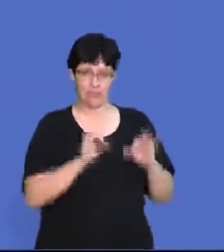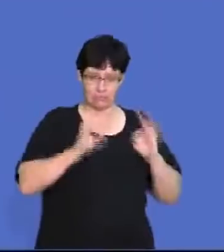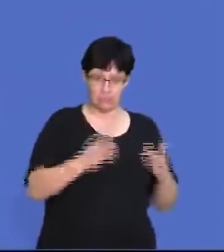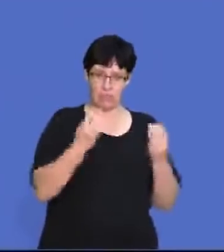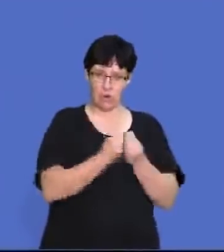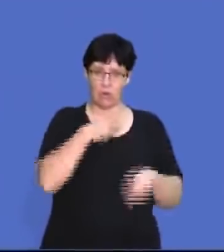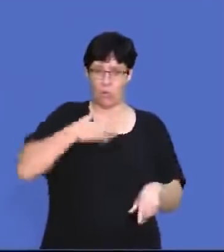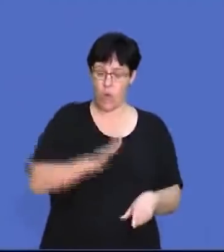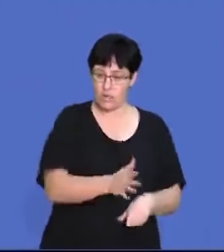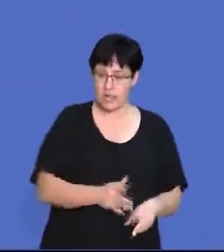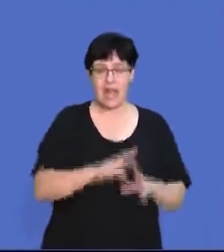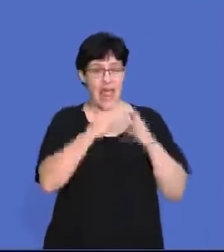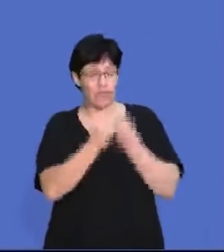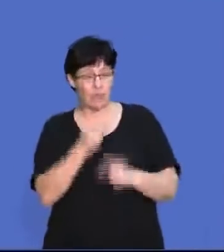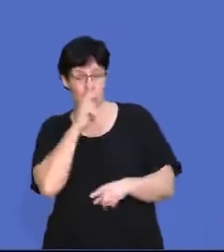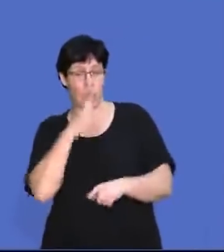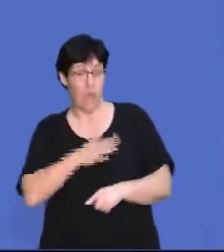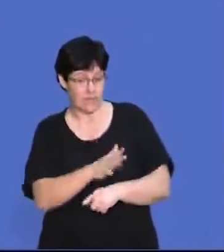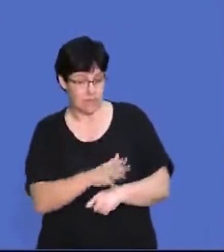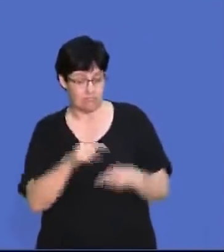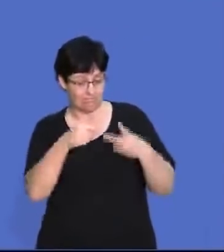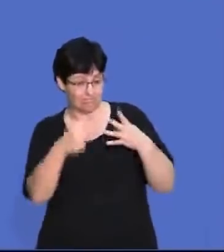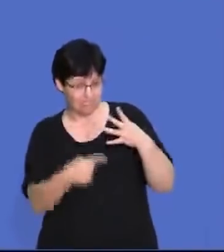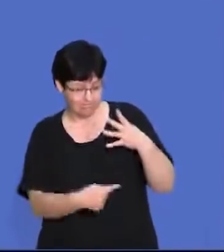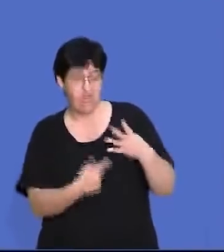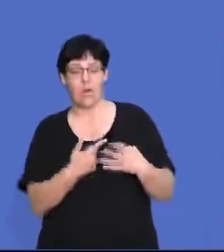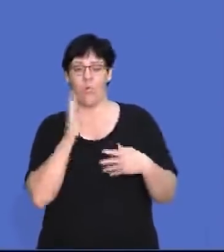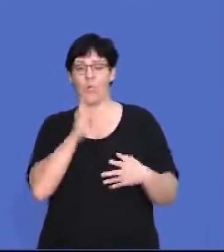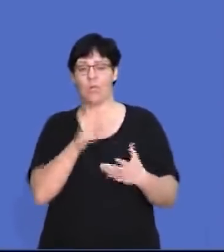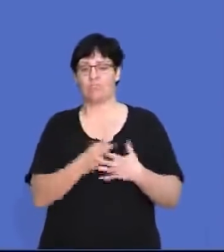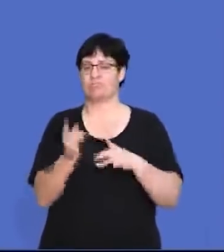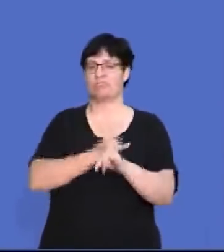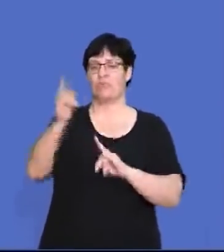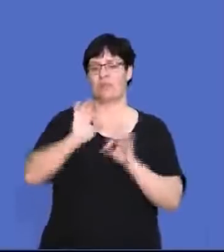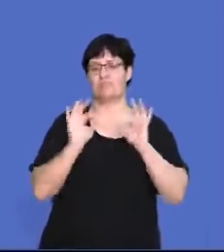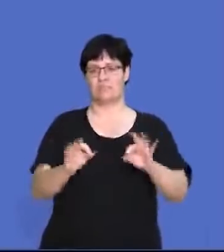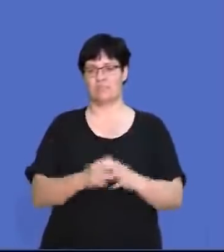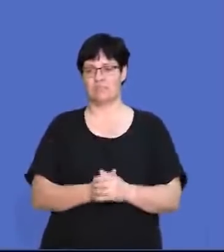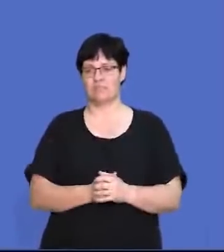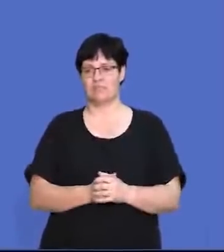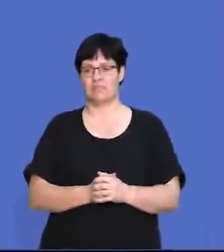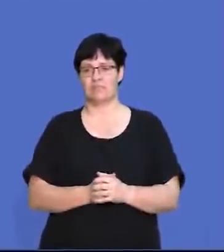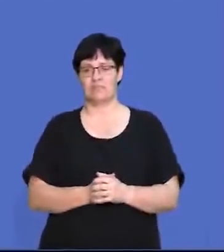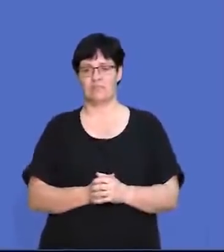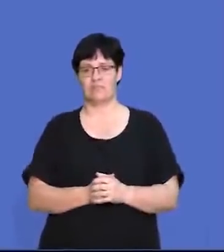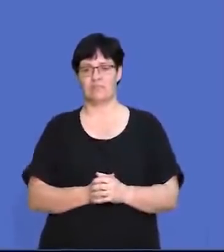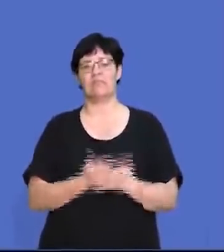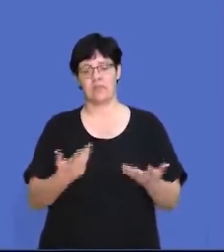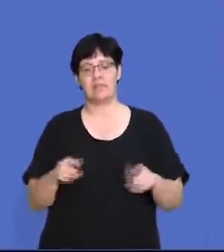suppliers can give us the right products that we want and everything that we're looking for, then we're going to be on a winning wicket.